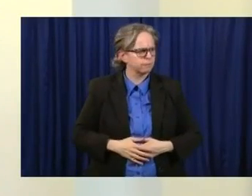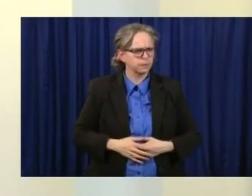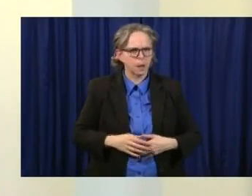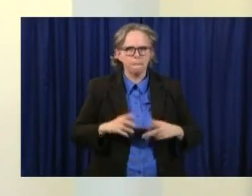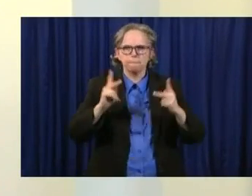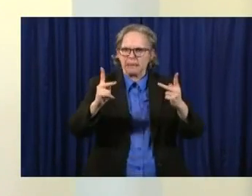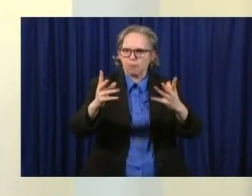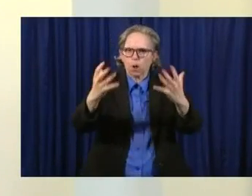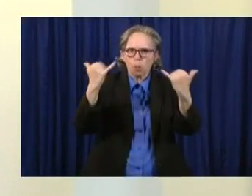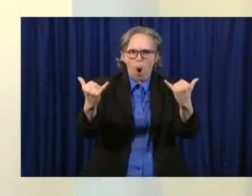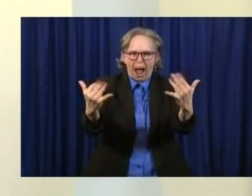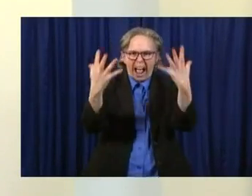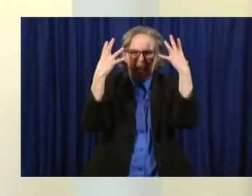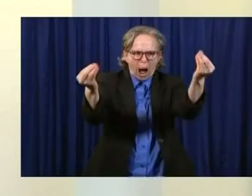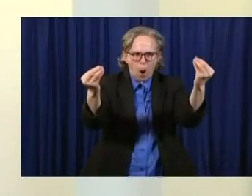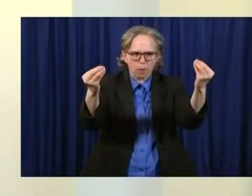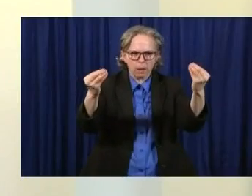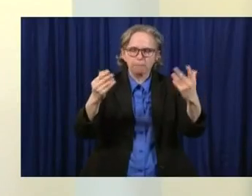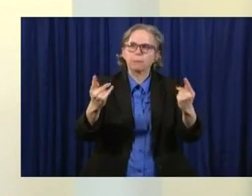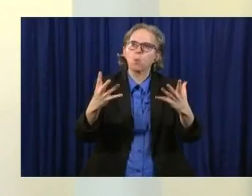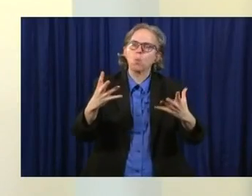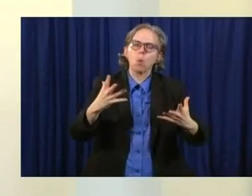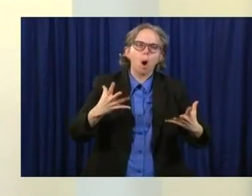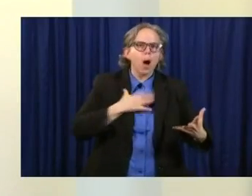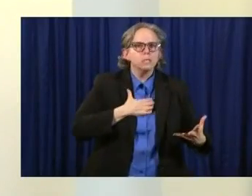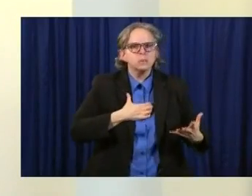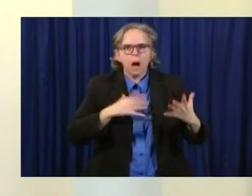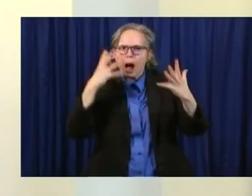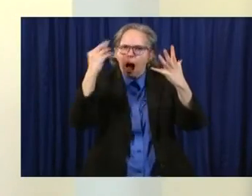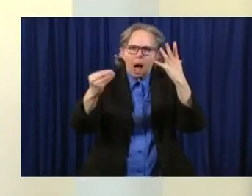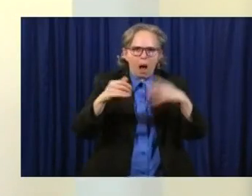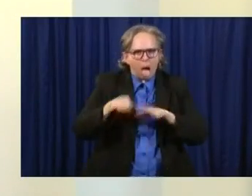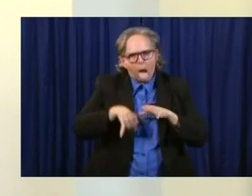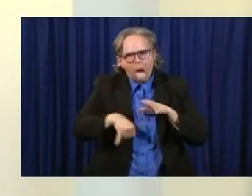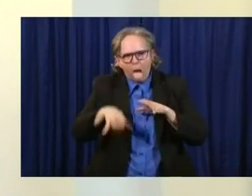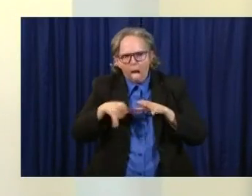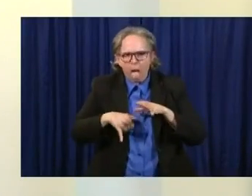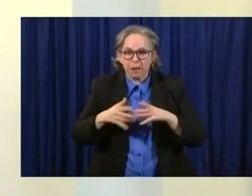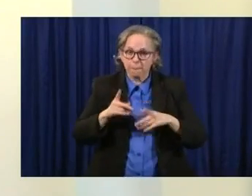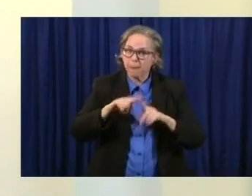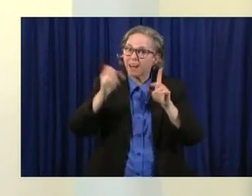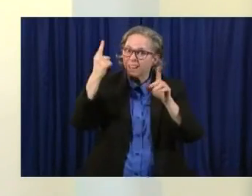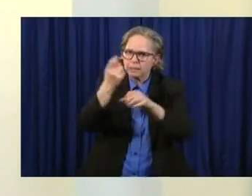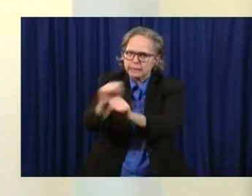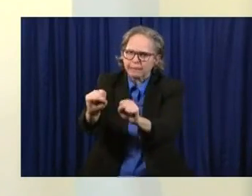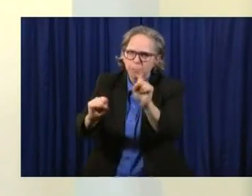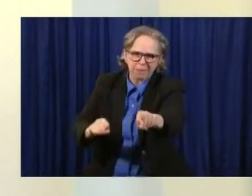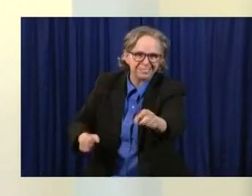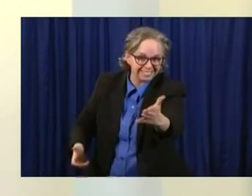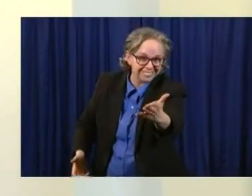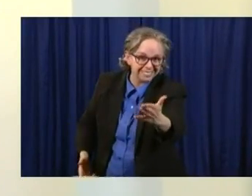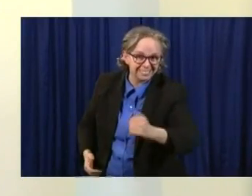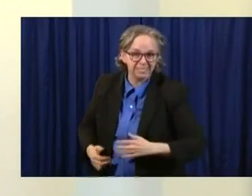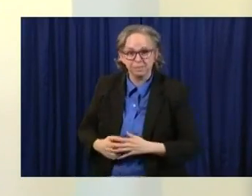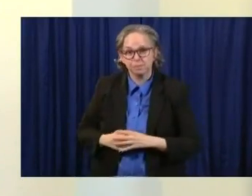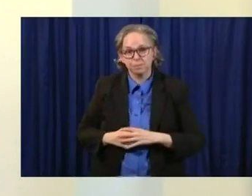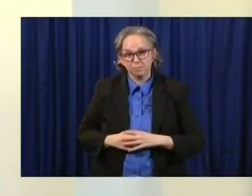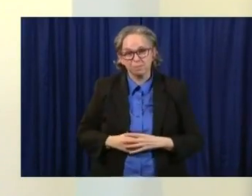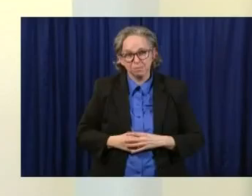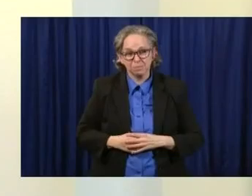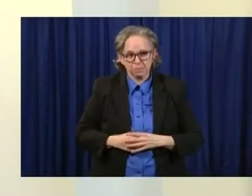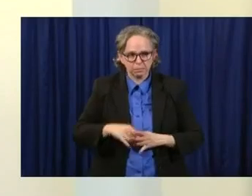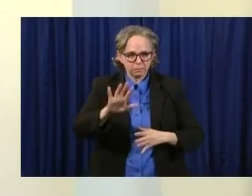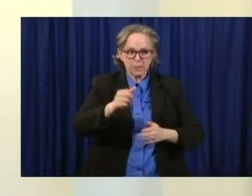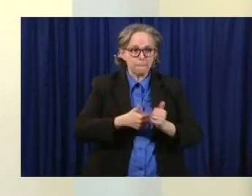much, but do it in a safe way. And it has to be a safe way. Businesses, most business owners, again, want to